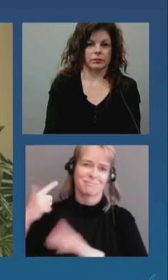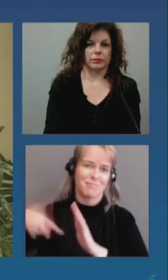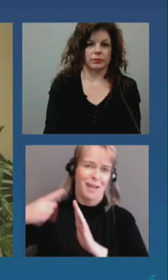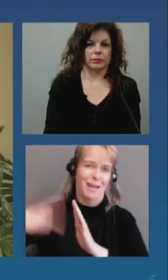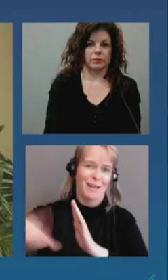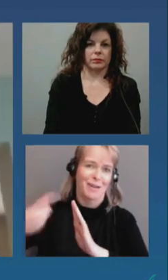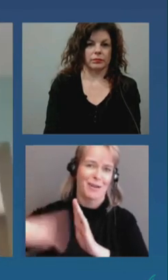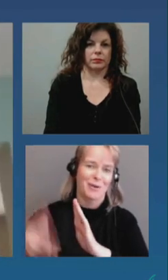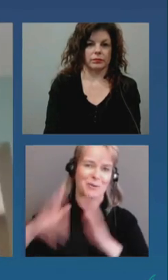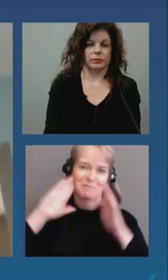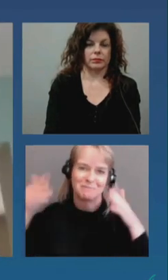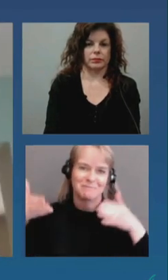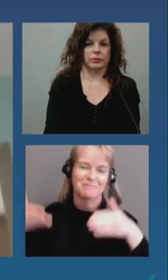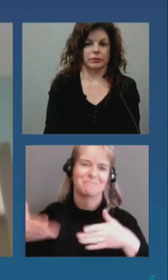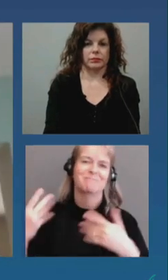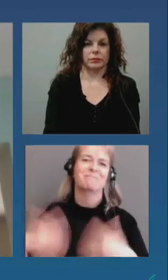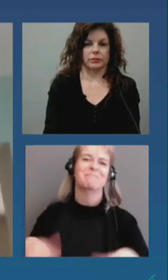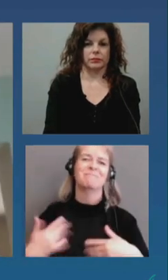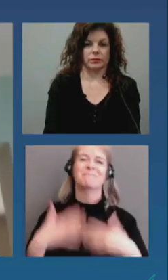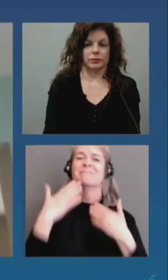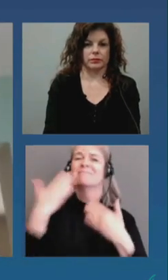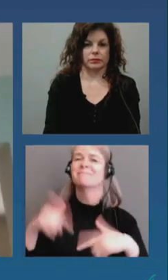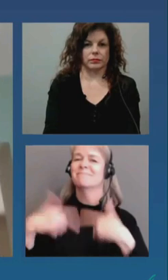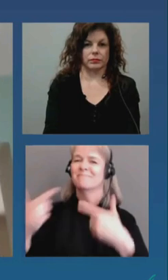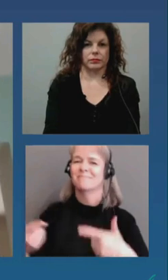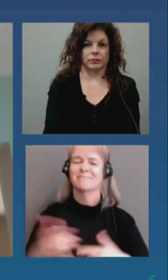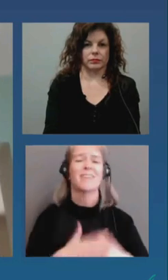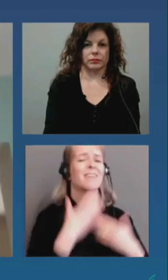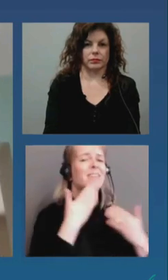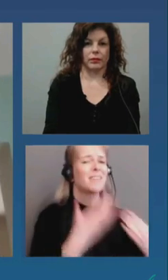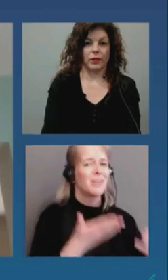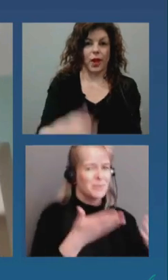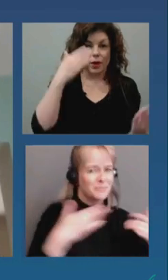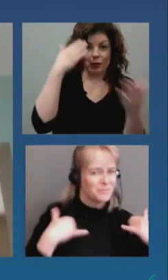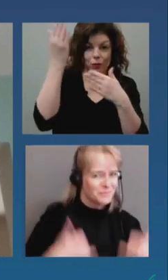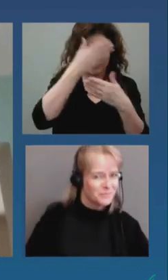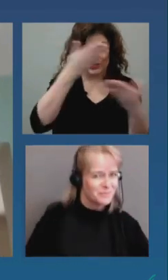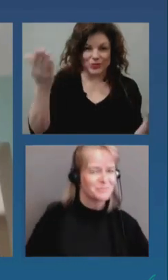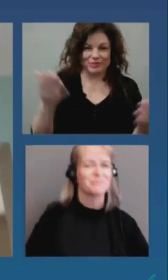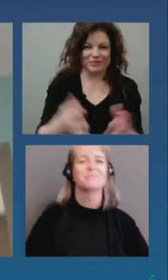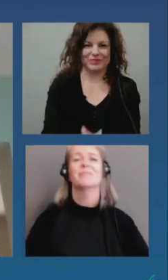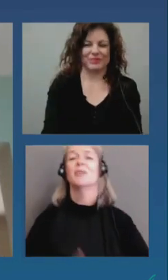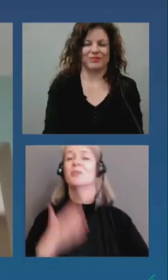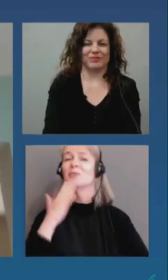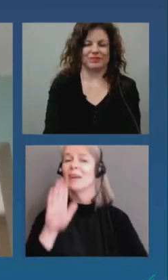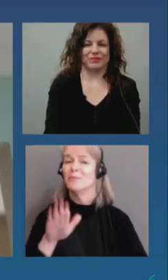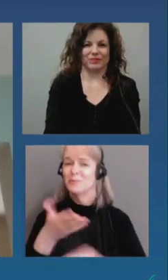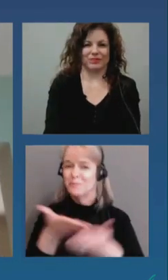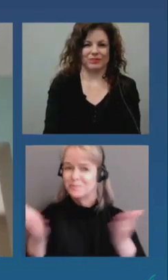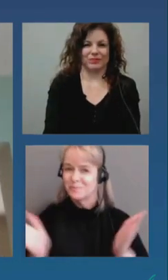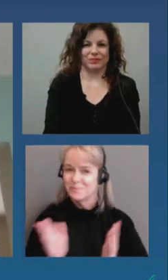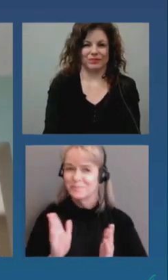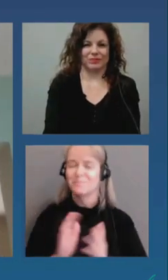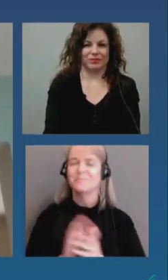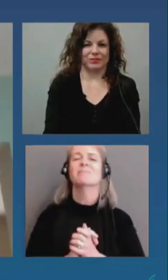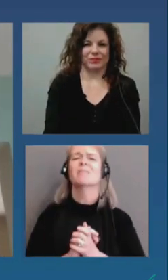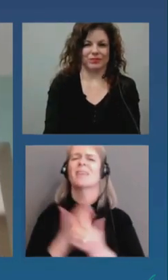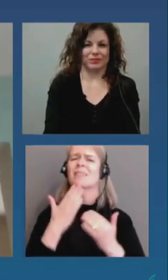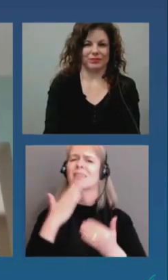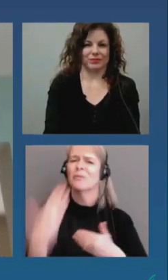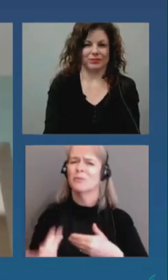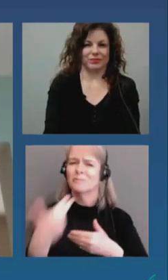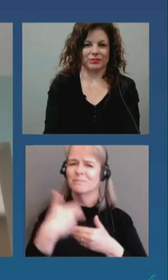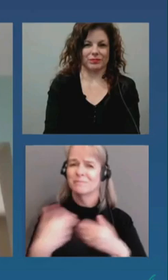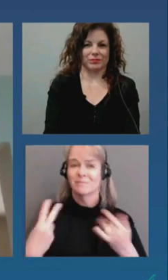Thank you, thank you, Mr. Mayor, and good afternoon, everyone. Bonjour, Kwe. Thank you for joining us this afternoon. It's only